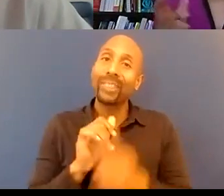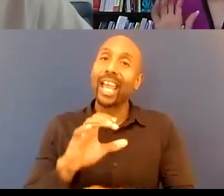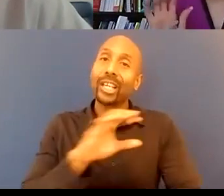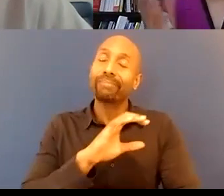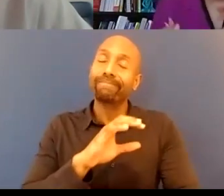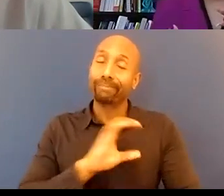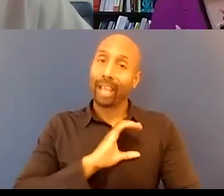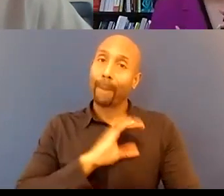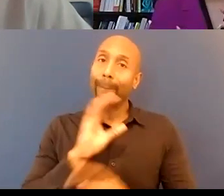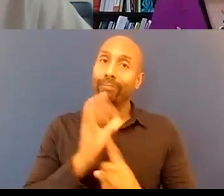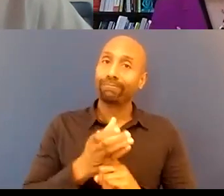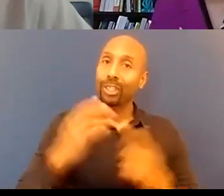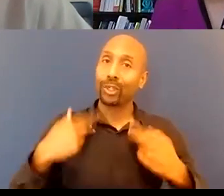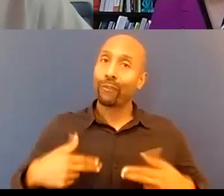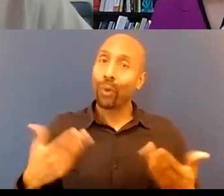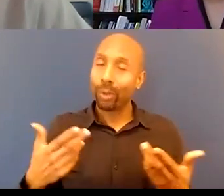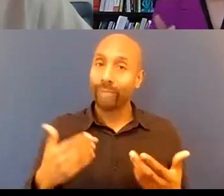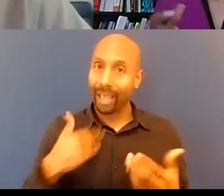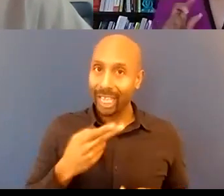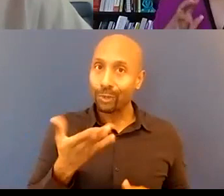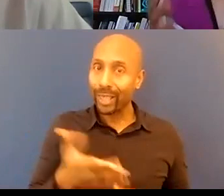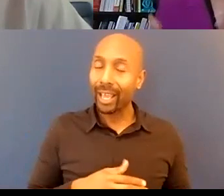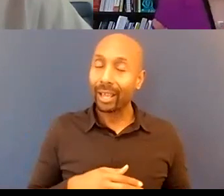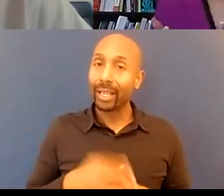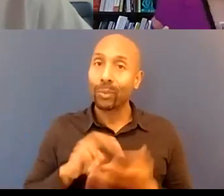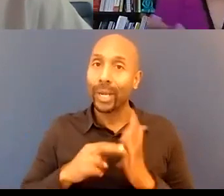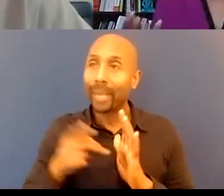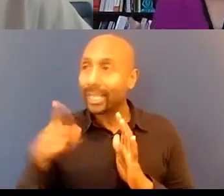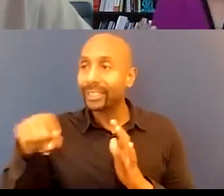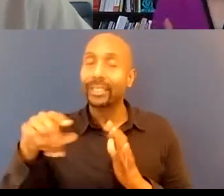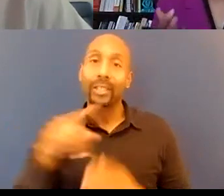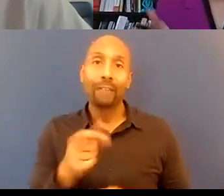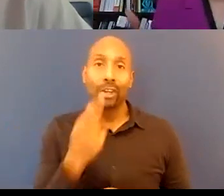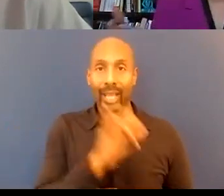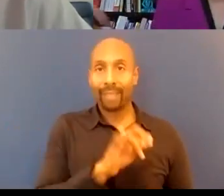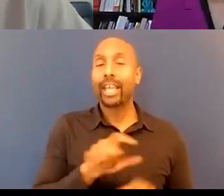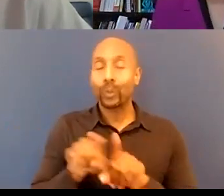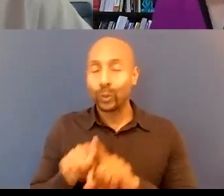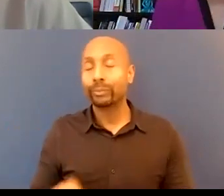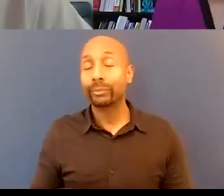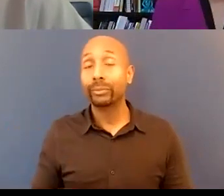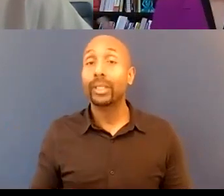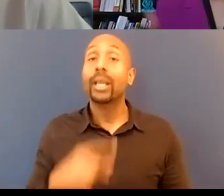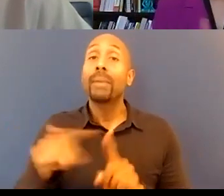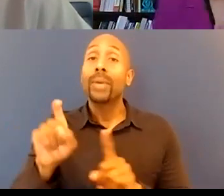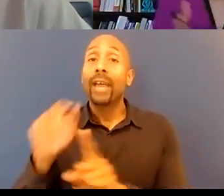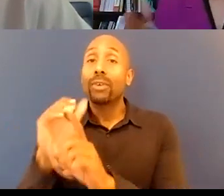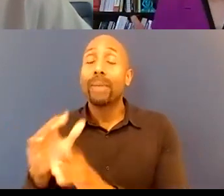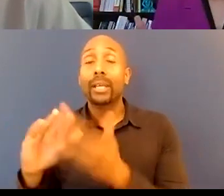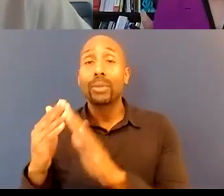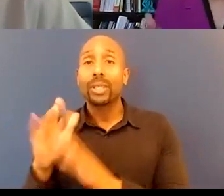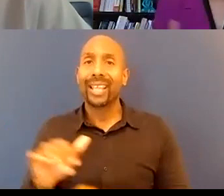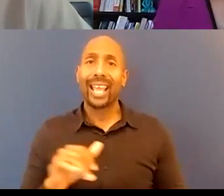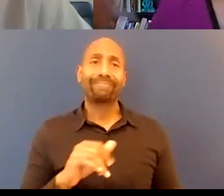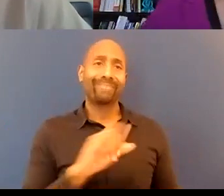ways in which we have to have these conversations and teach folks but i also have to remind community that cops don't make policy i have stood in more